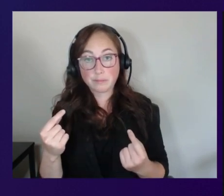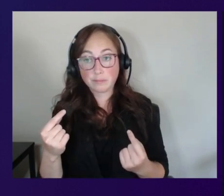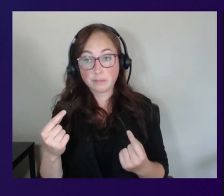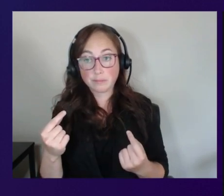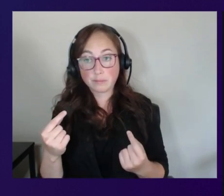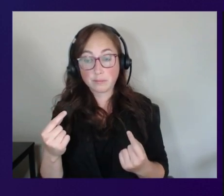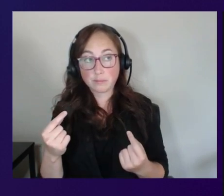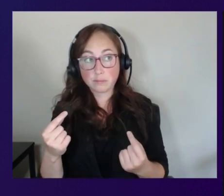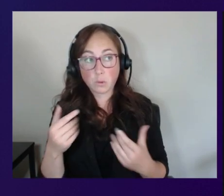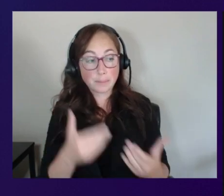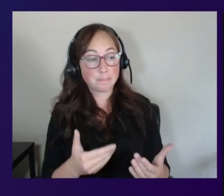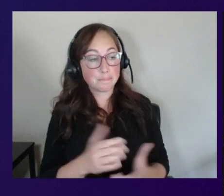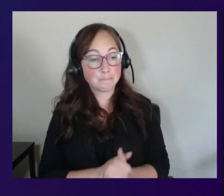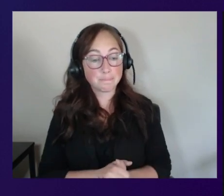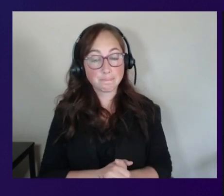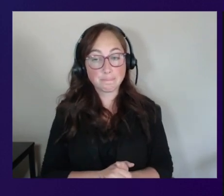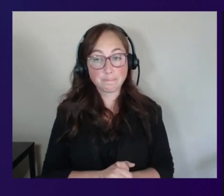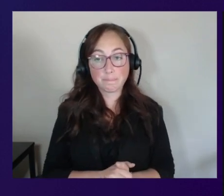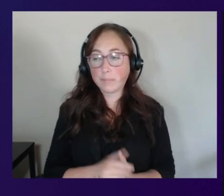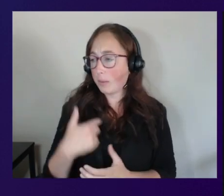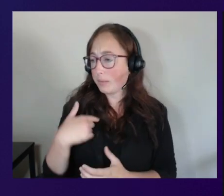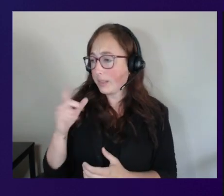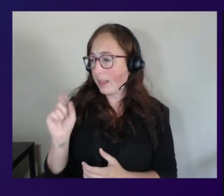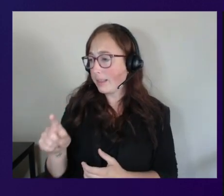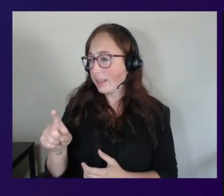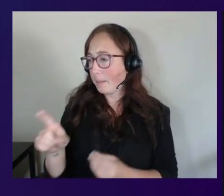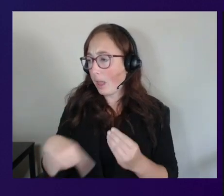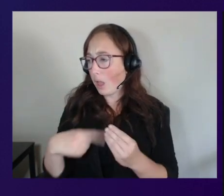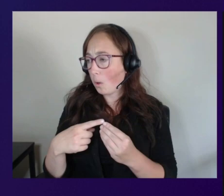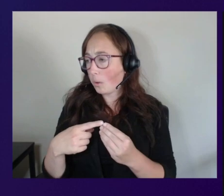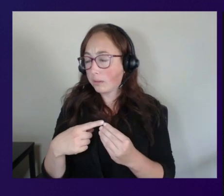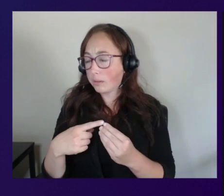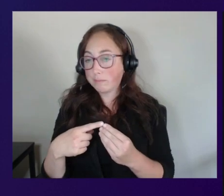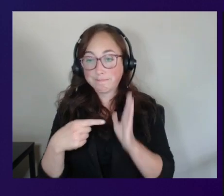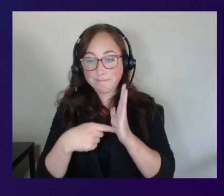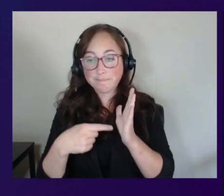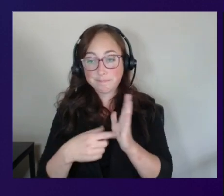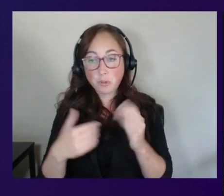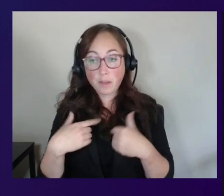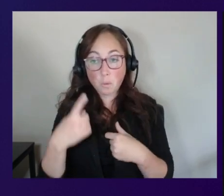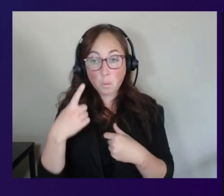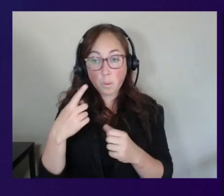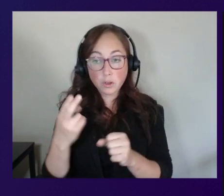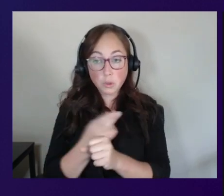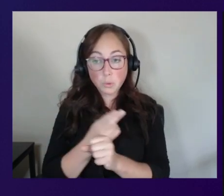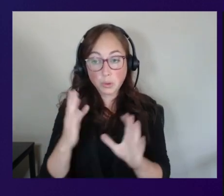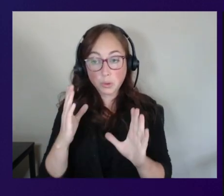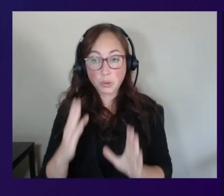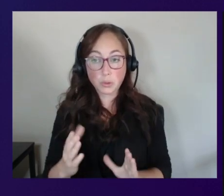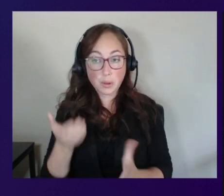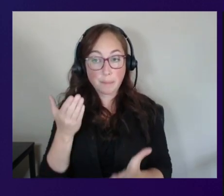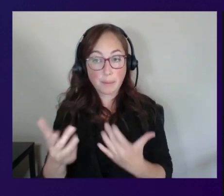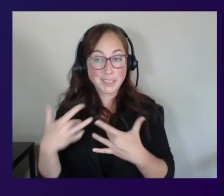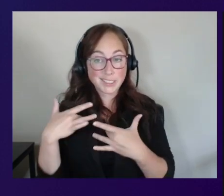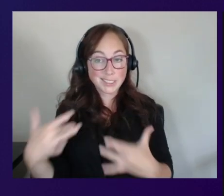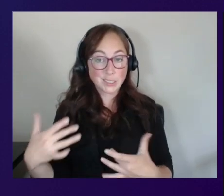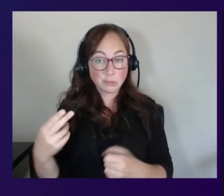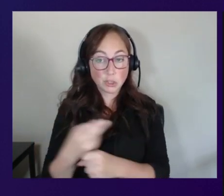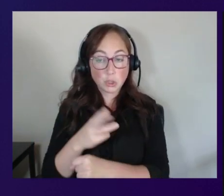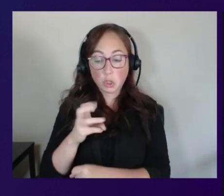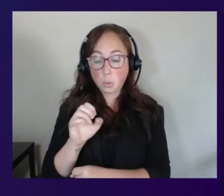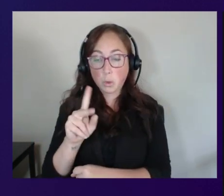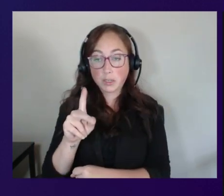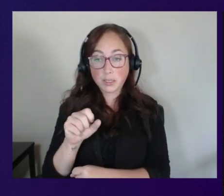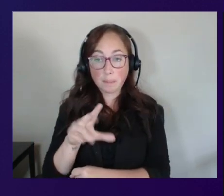go ahead i'm just going to ask a question about let's say you have a user that maybe normally uses their workspace hourly or